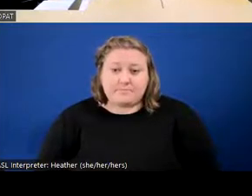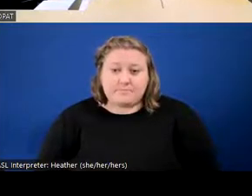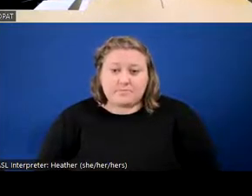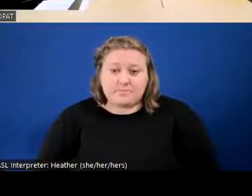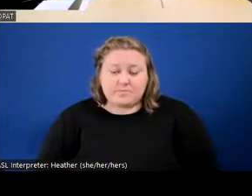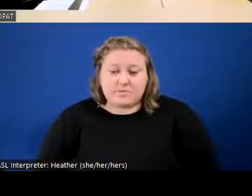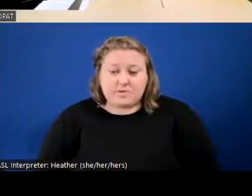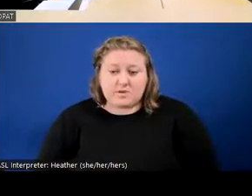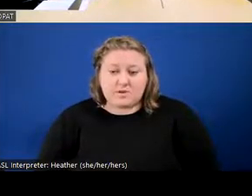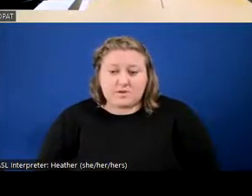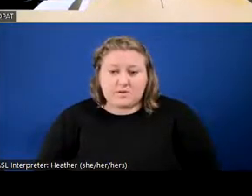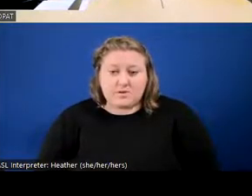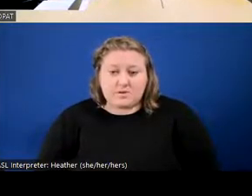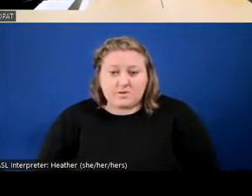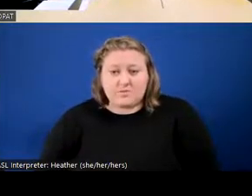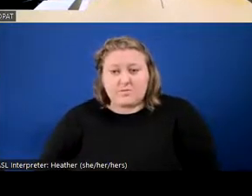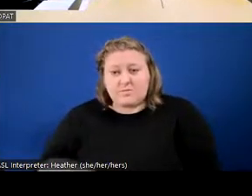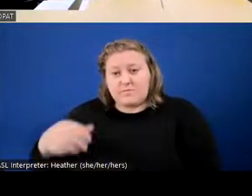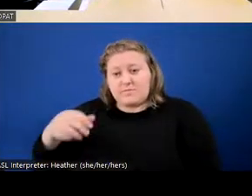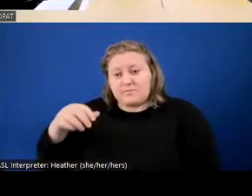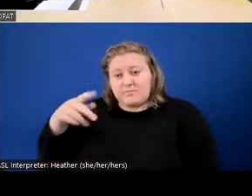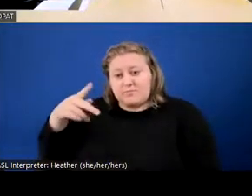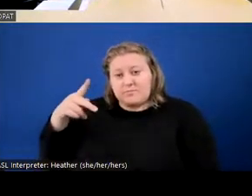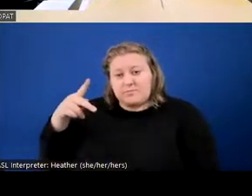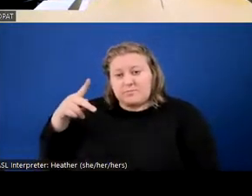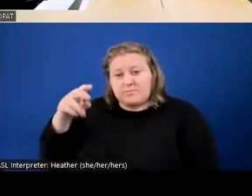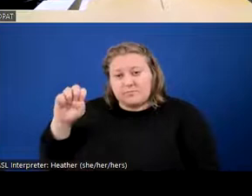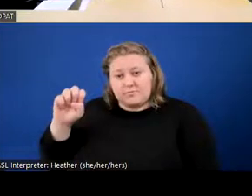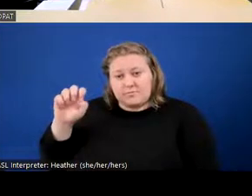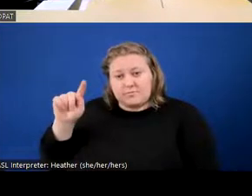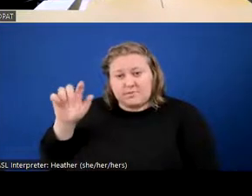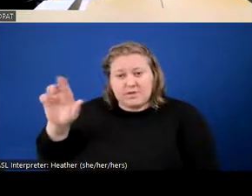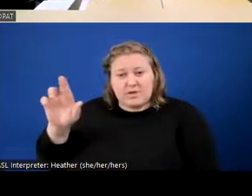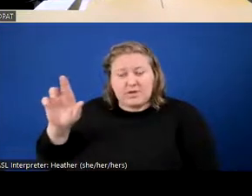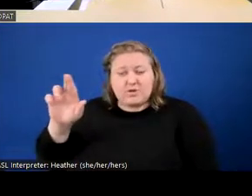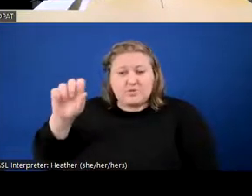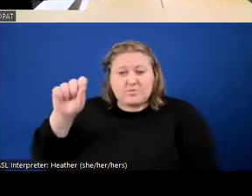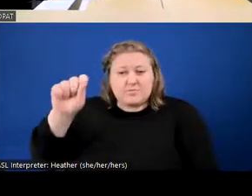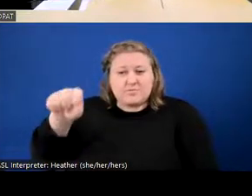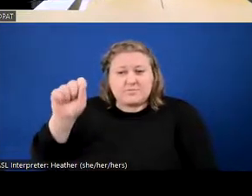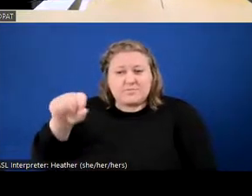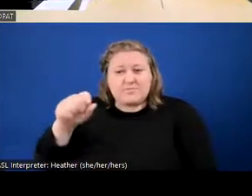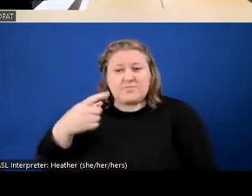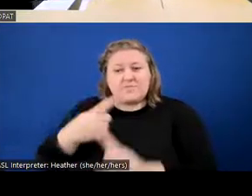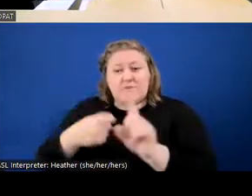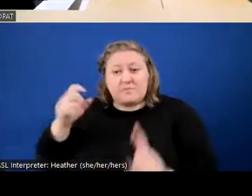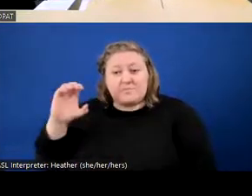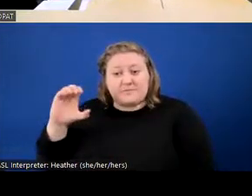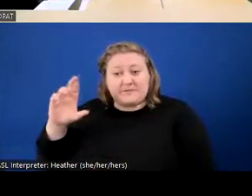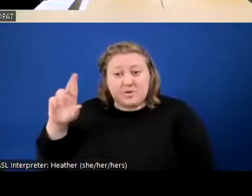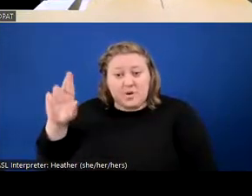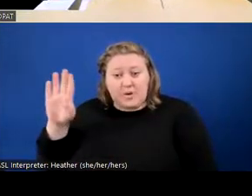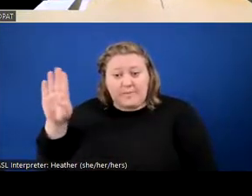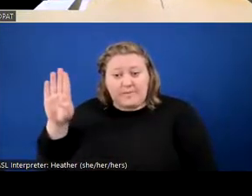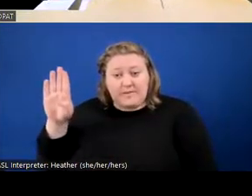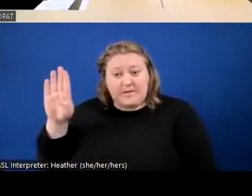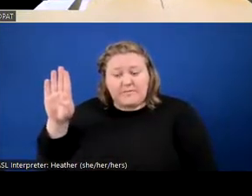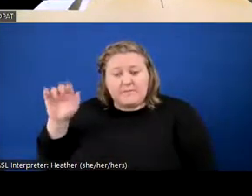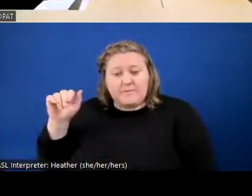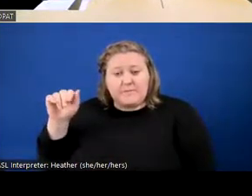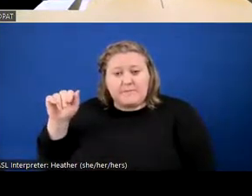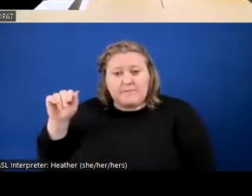Yeah, I just wanted to talk on that. Yeah, just on behalf of CRB, just want to make a